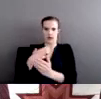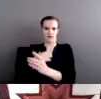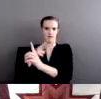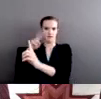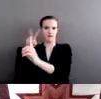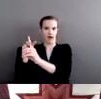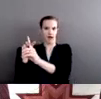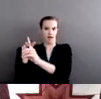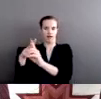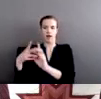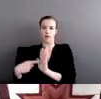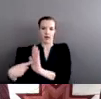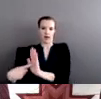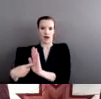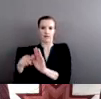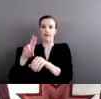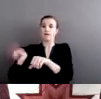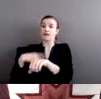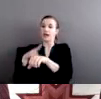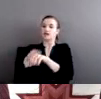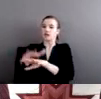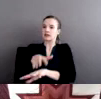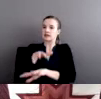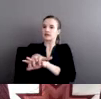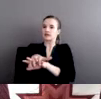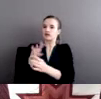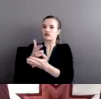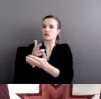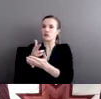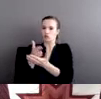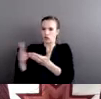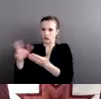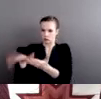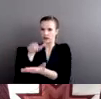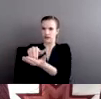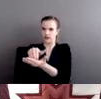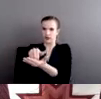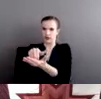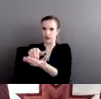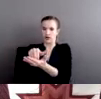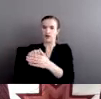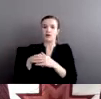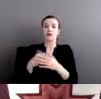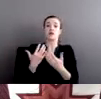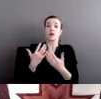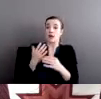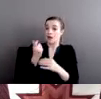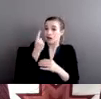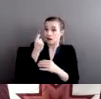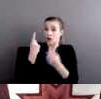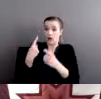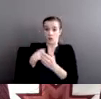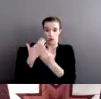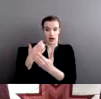Women's Resource Center and over 100 other organizations that